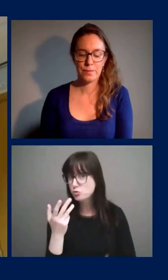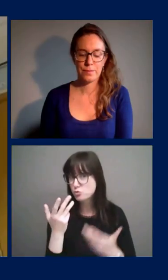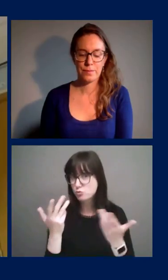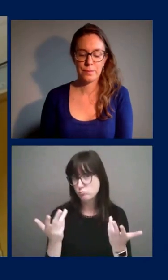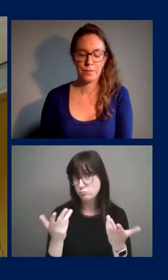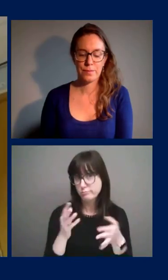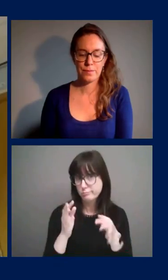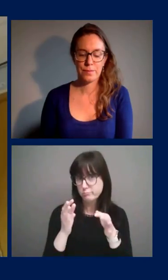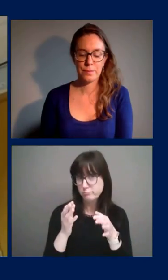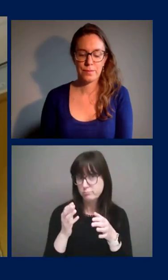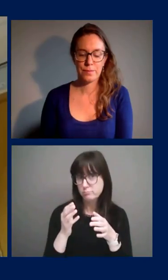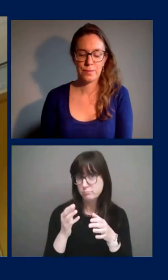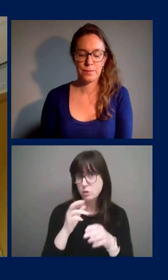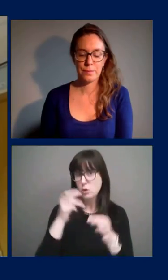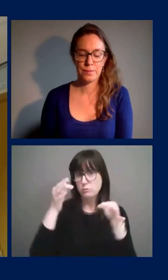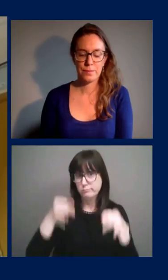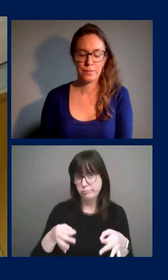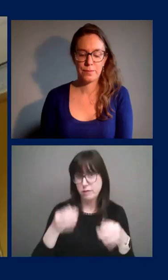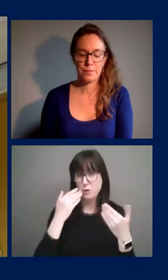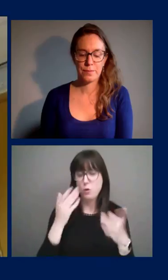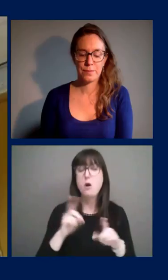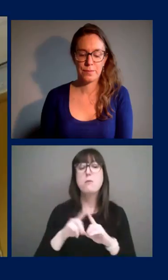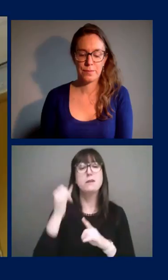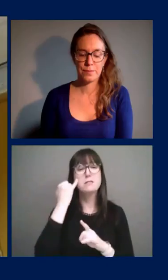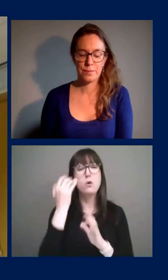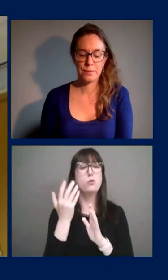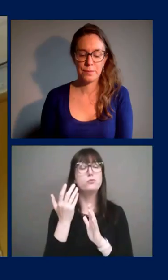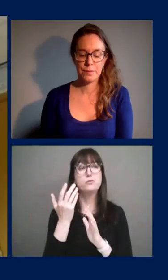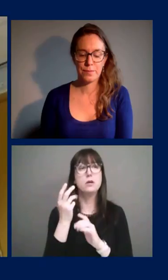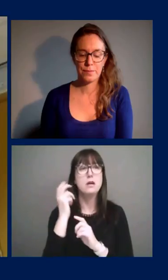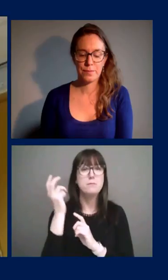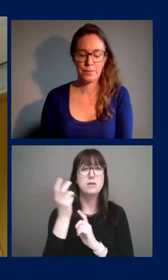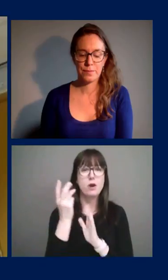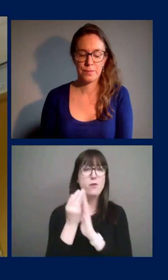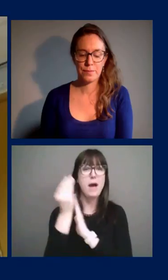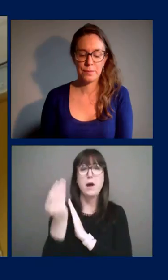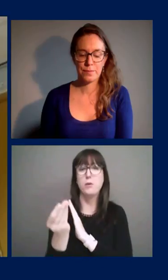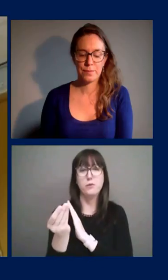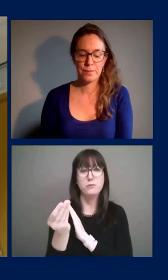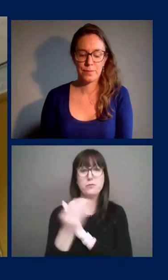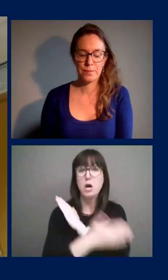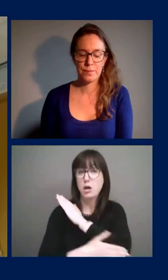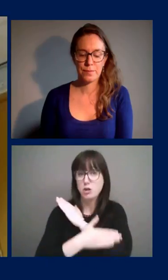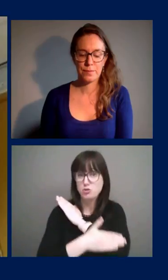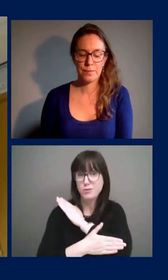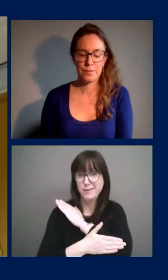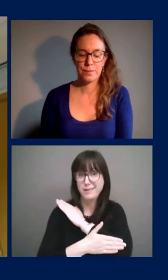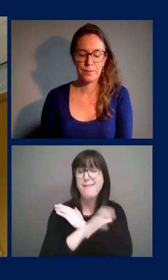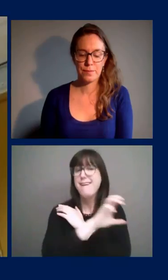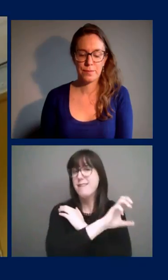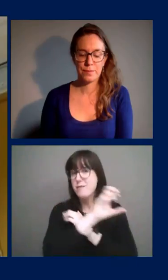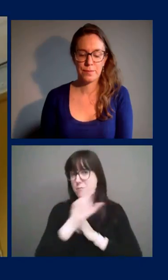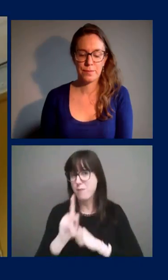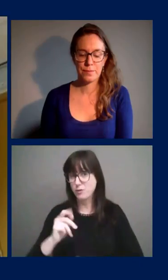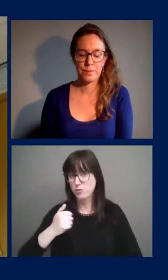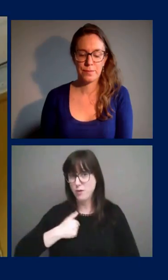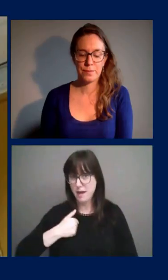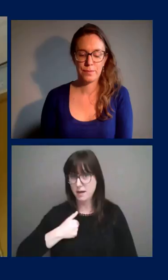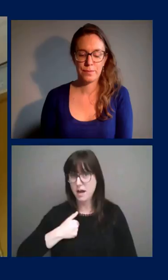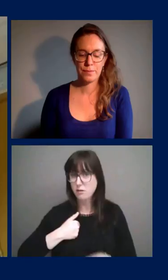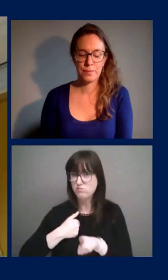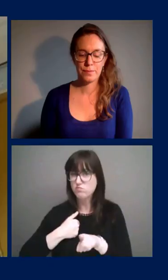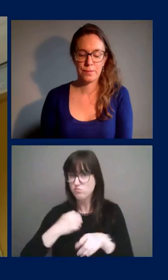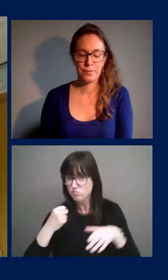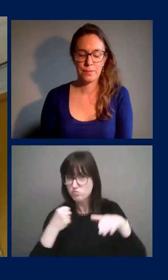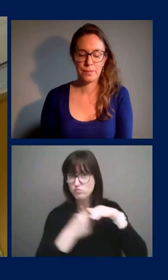decision to make, but when someone travels say out of the, out of the province or out of the country and then comes back and they're, they're asked to self-isolate for